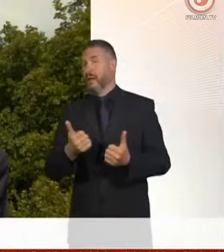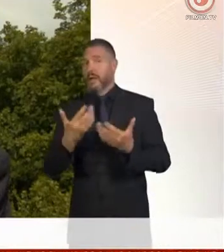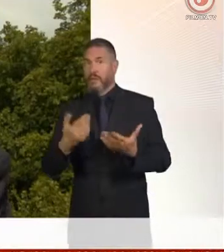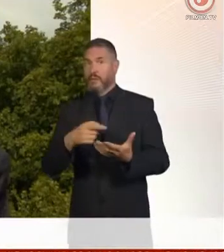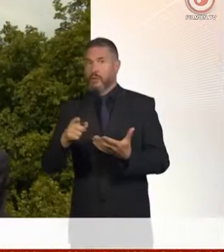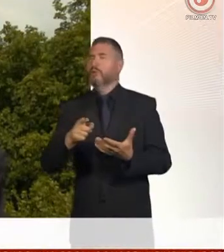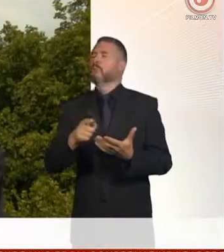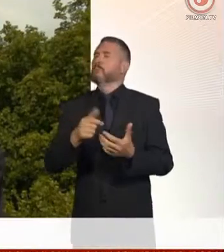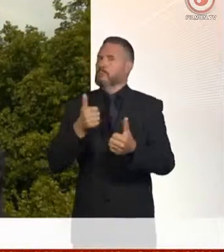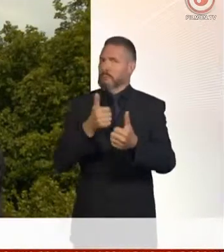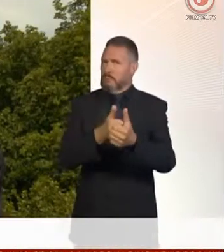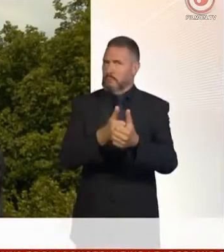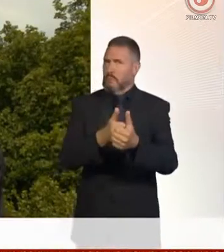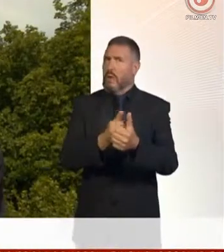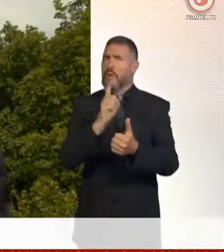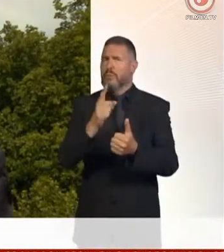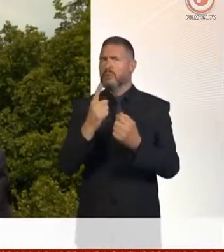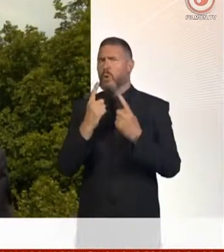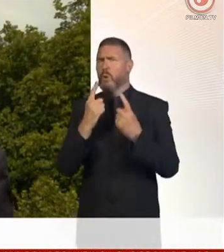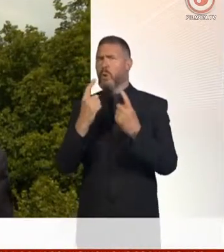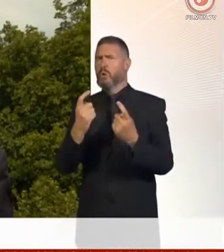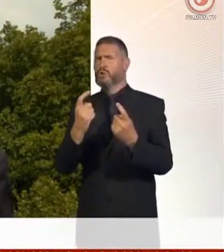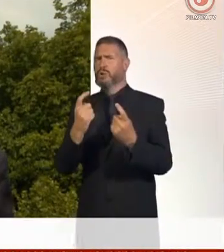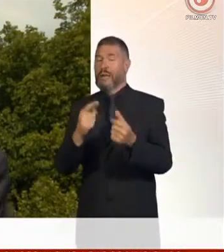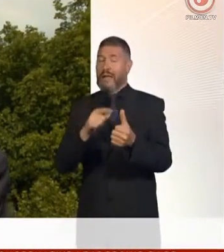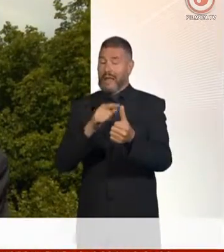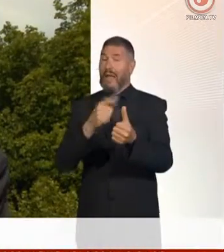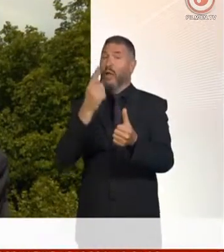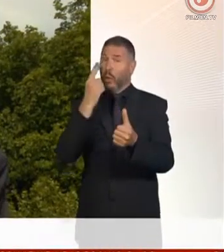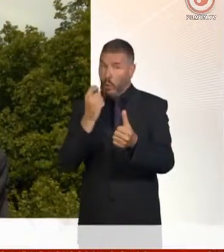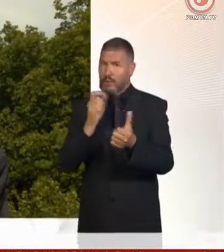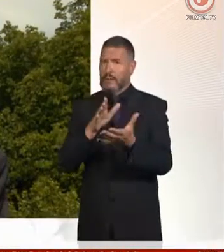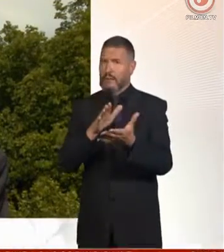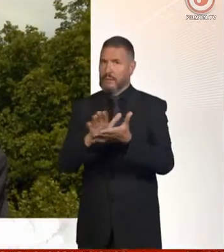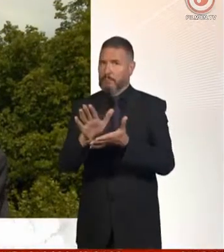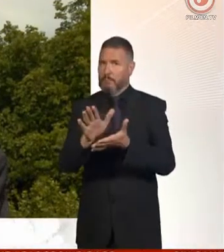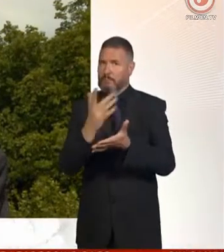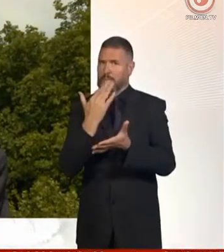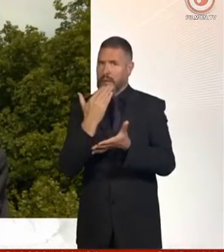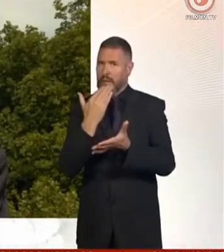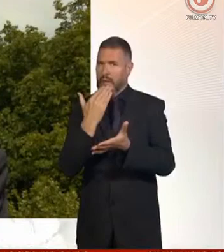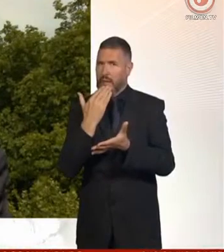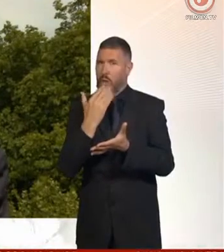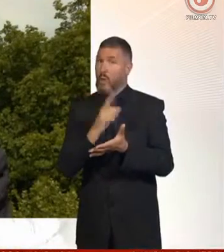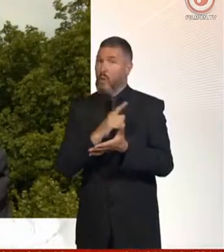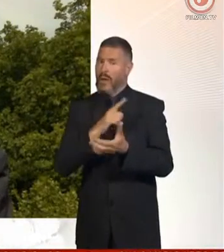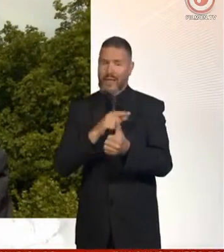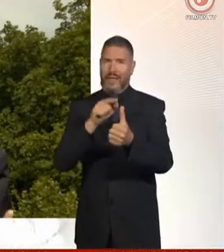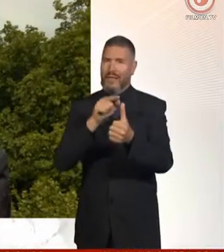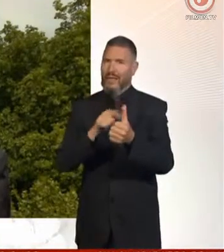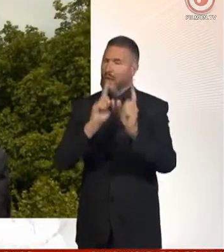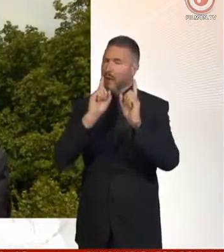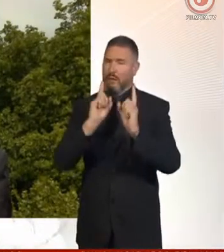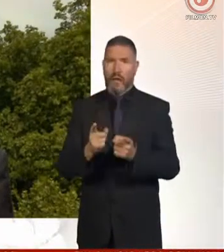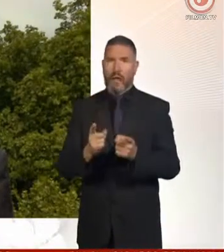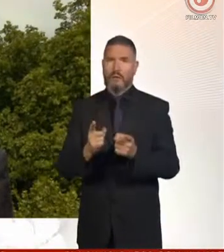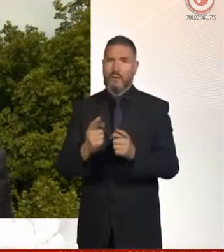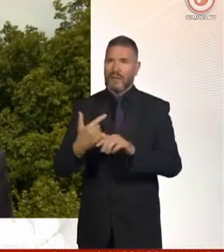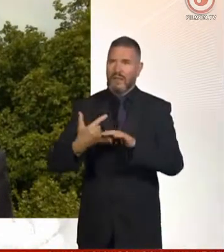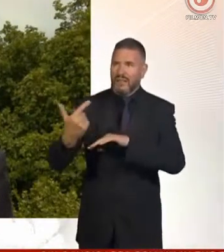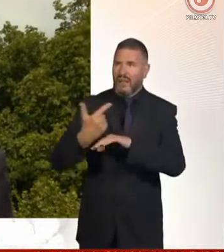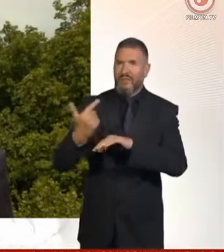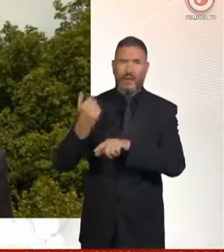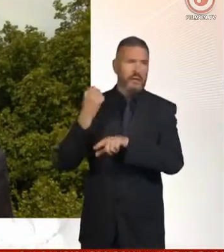caution, a caution about moments where he could slip up. But his team knew that if he avoided all public scrutiny